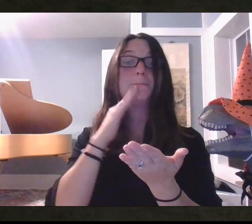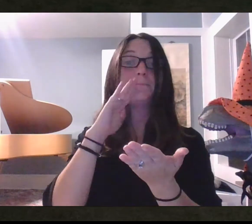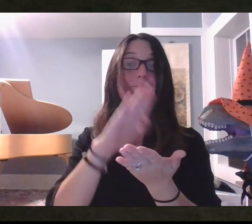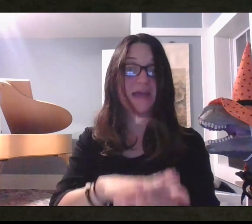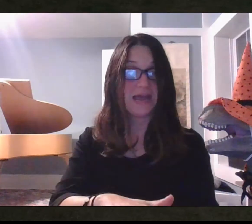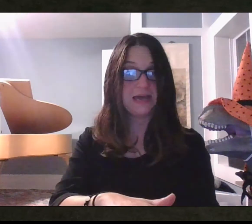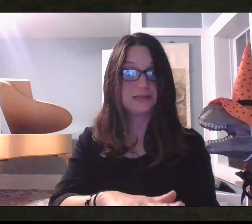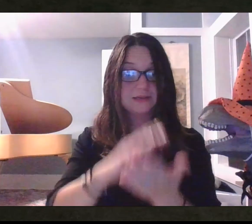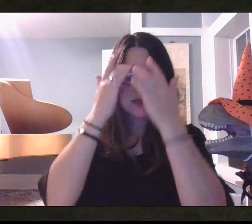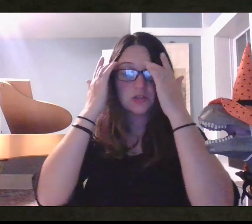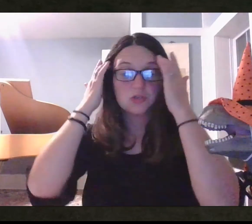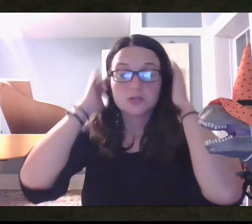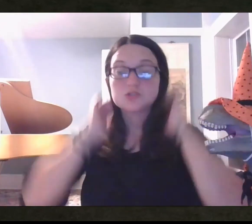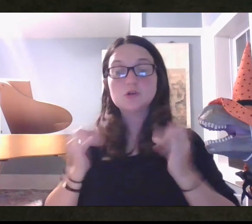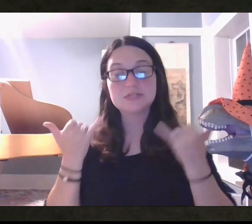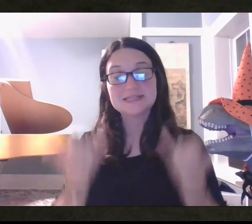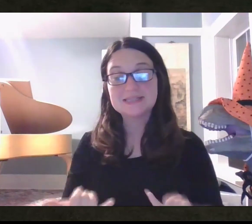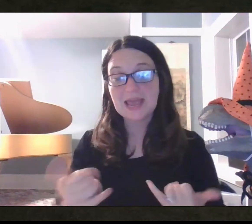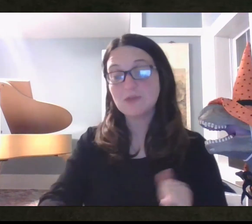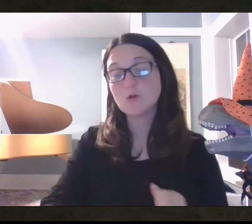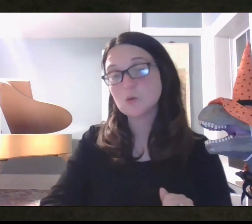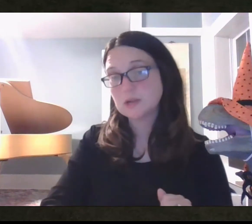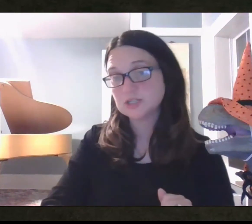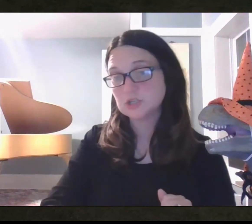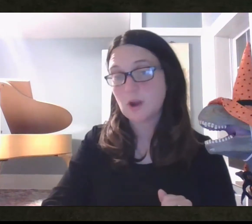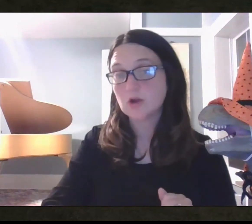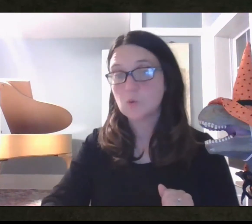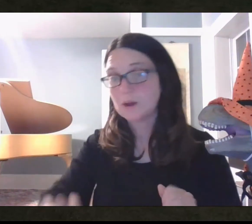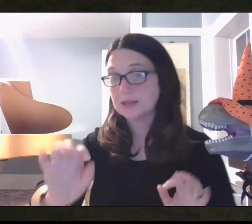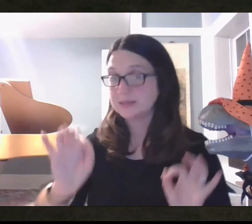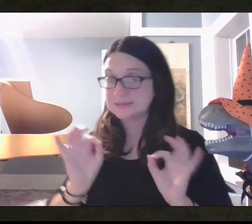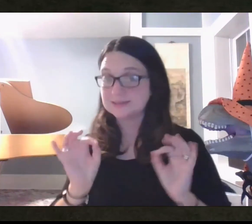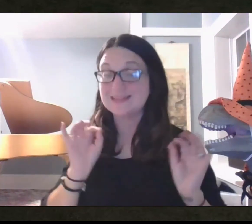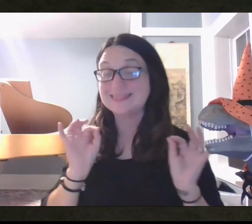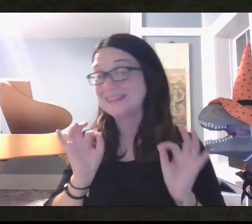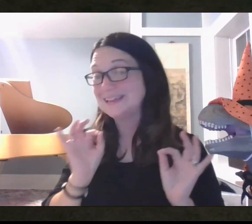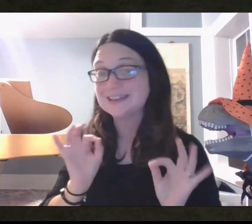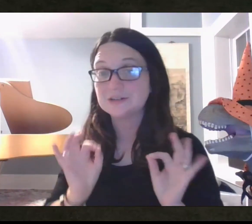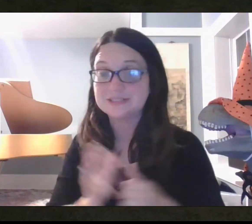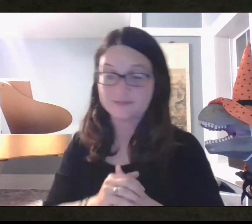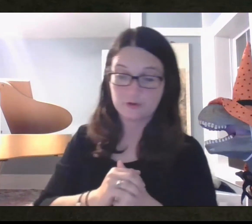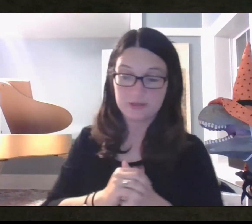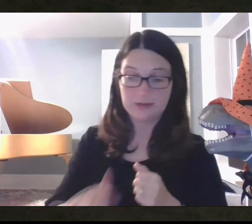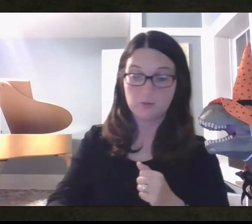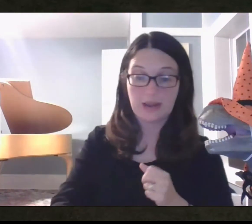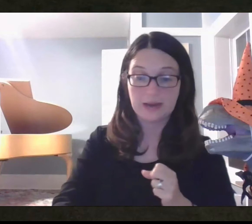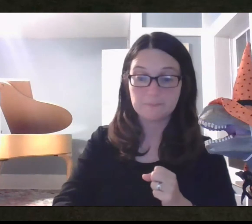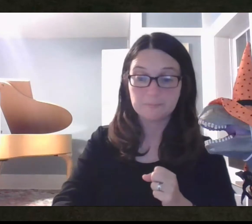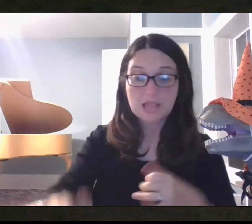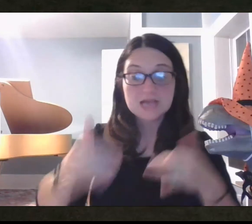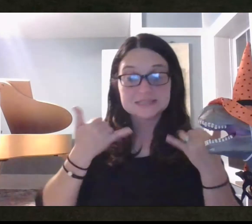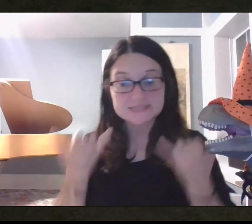bad. So today, we're going to do our quiz a little differently,